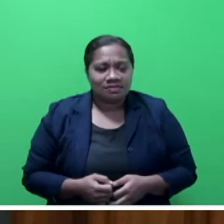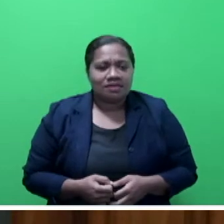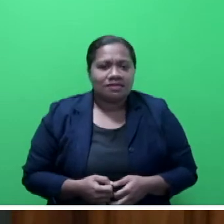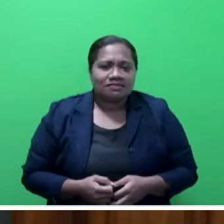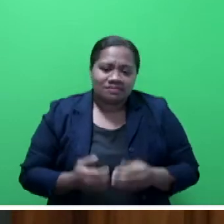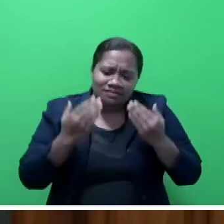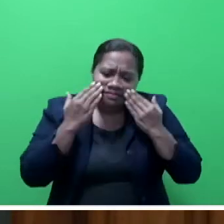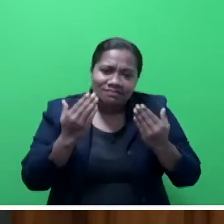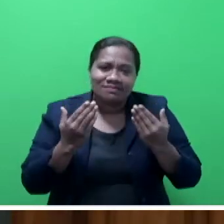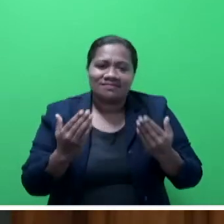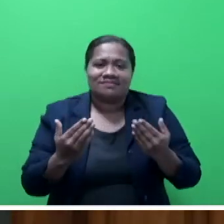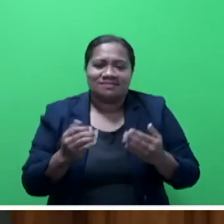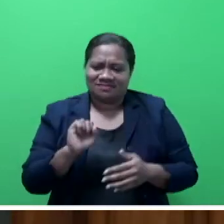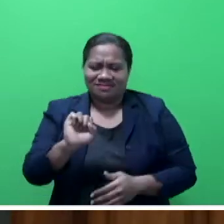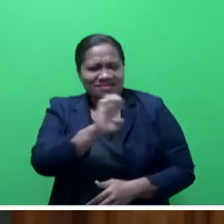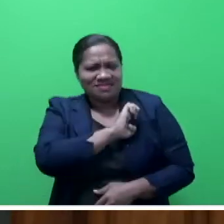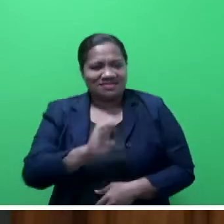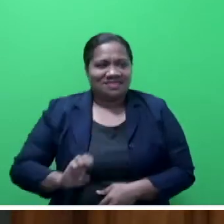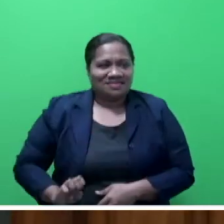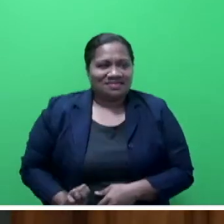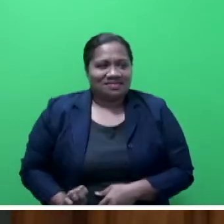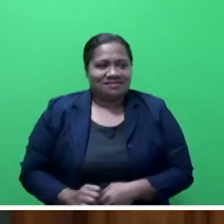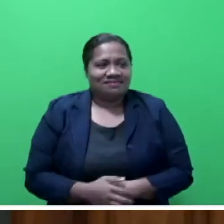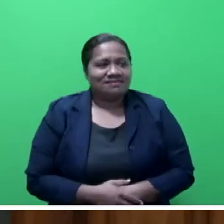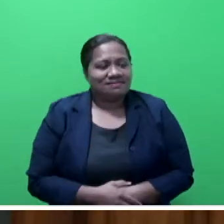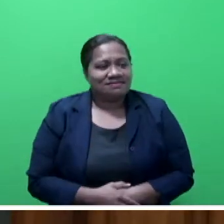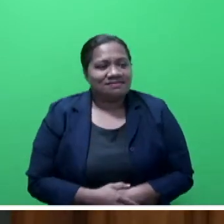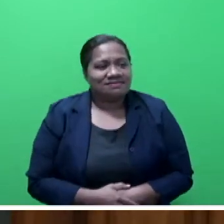Excellency for his timely and thought-provoking address.